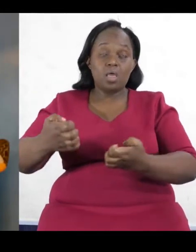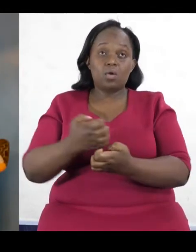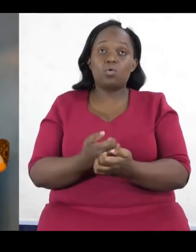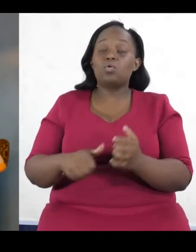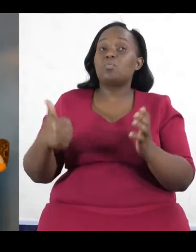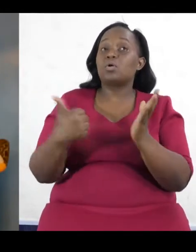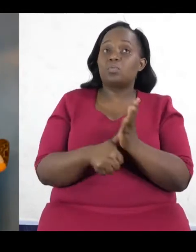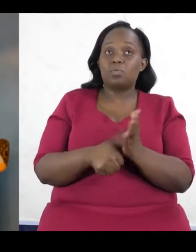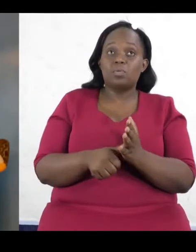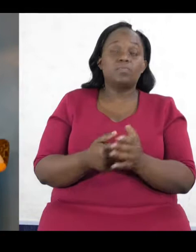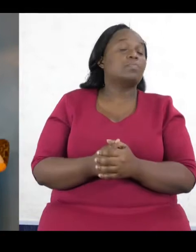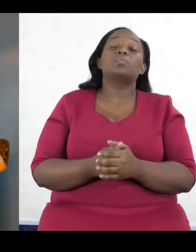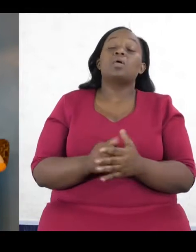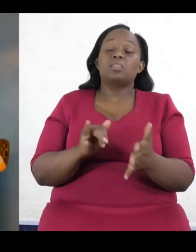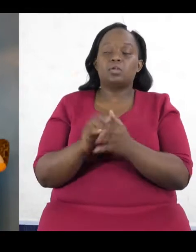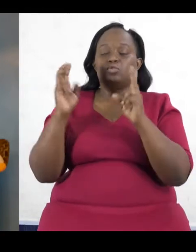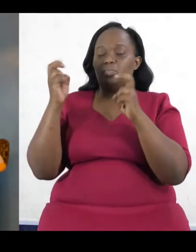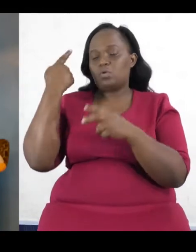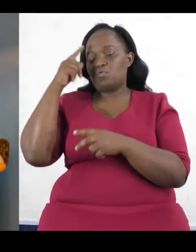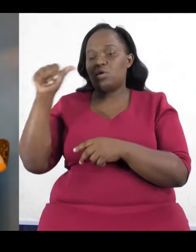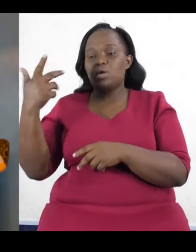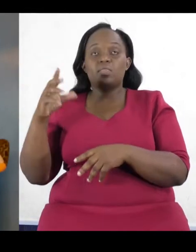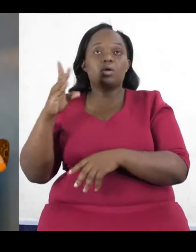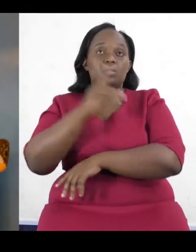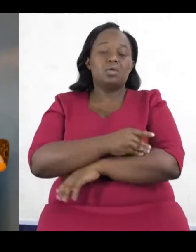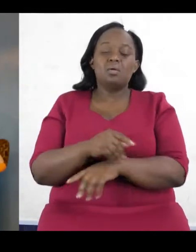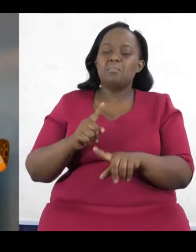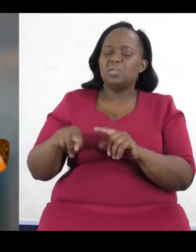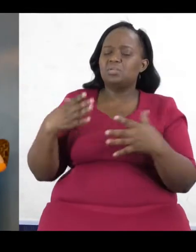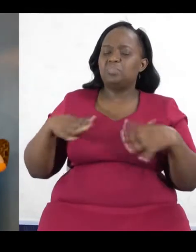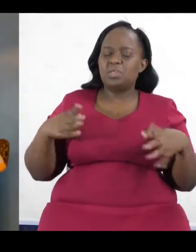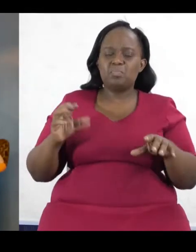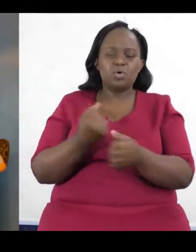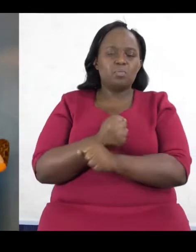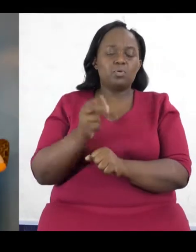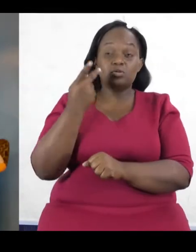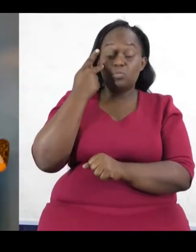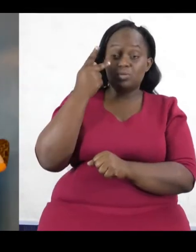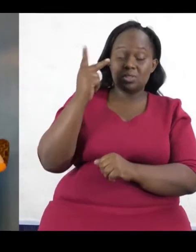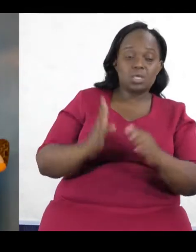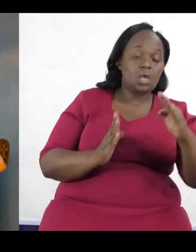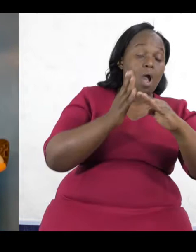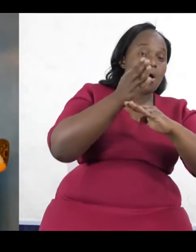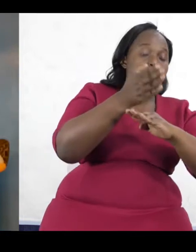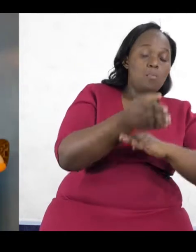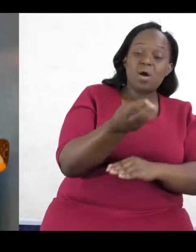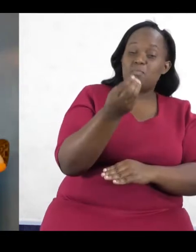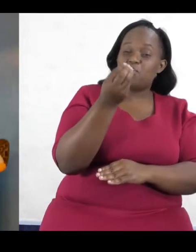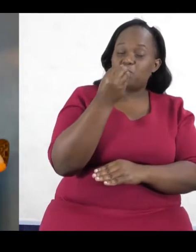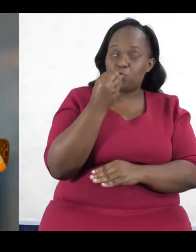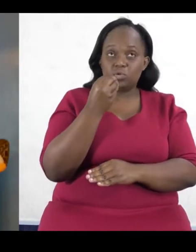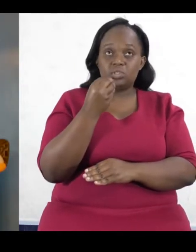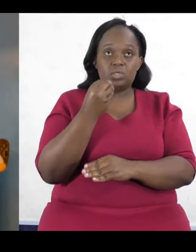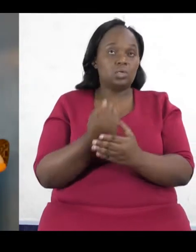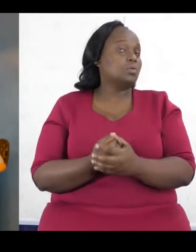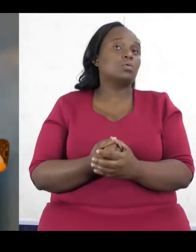people that can't see beyond putting food on the table today, okay? Before, I mean, beyond getting an education,